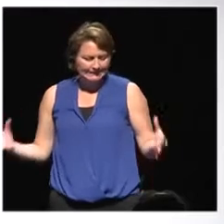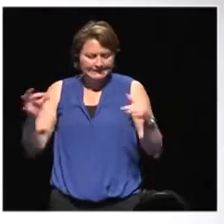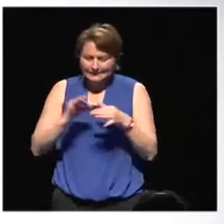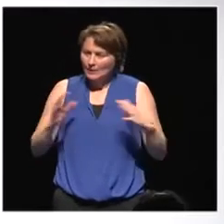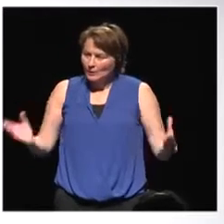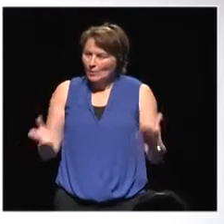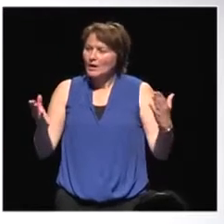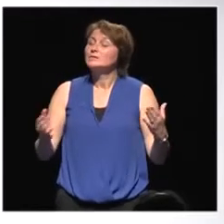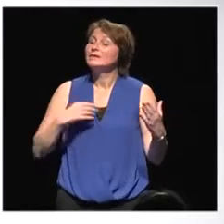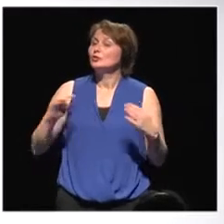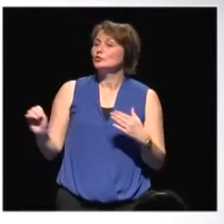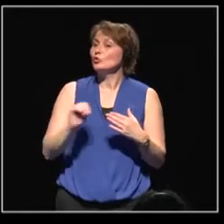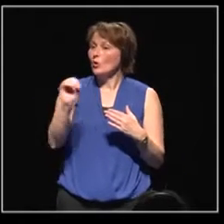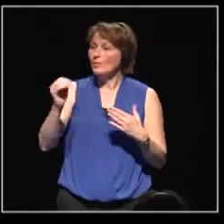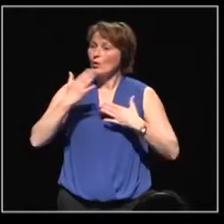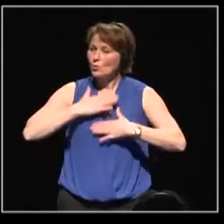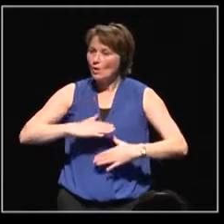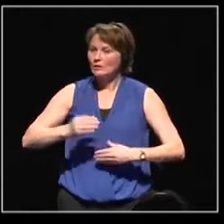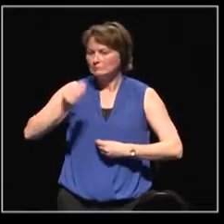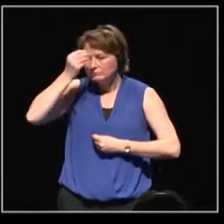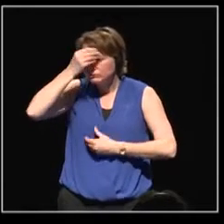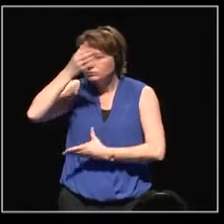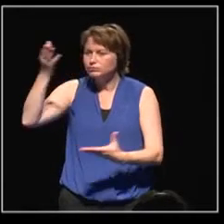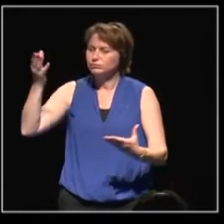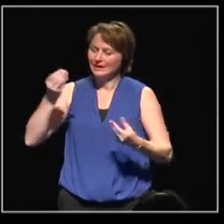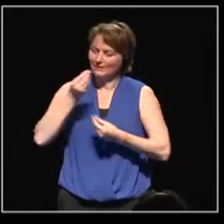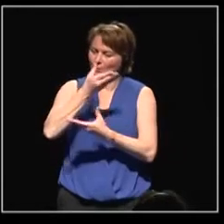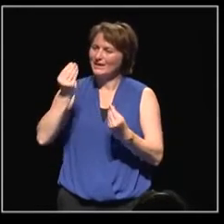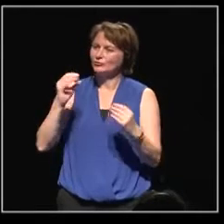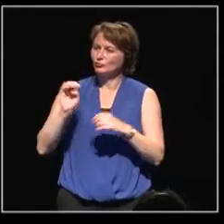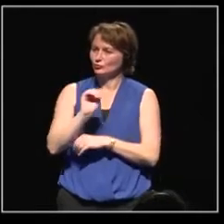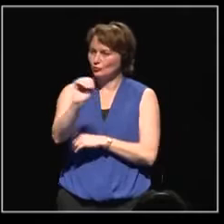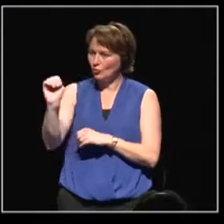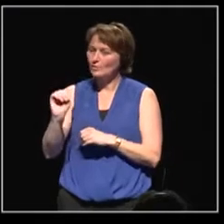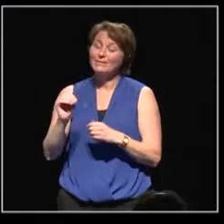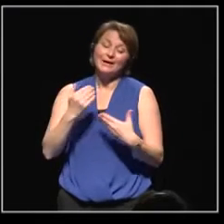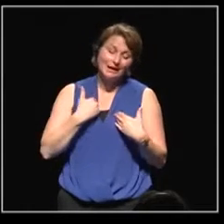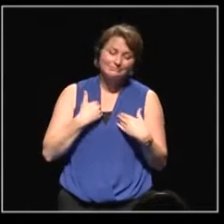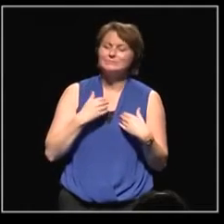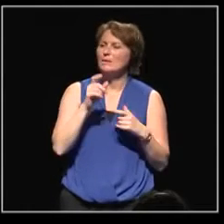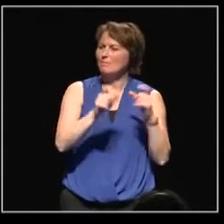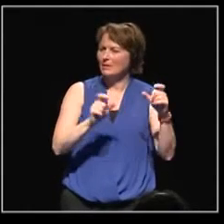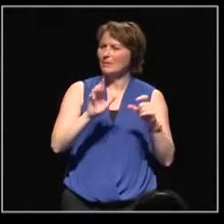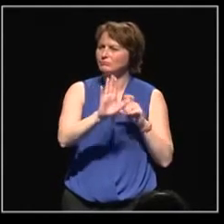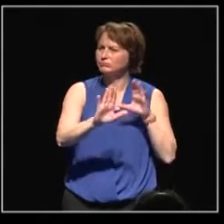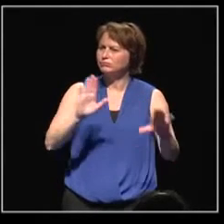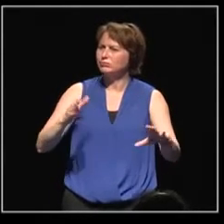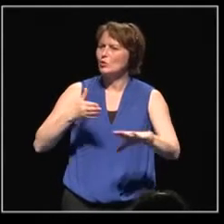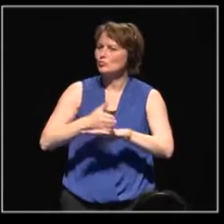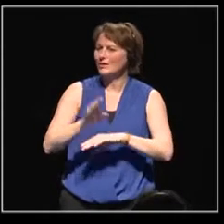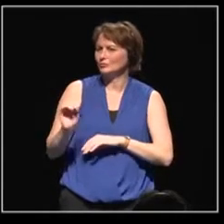We aim at disseminating more knowledge about Europe as well as European citizens' rights so as to raise individuals' awareness